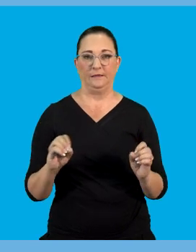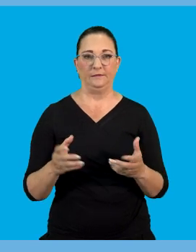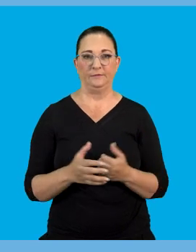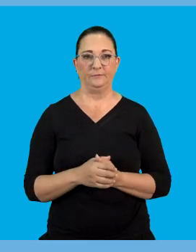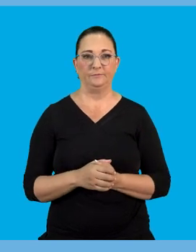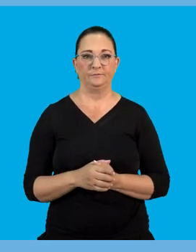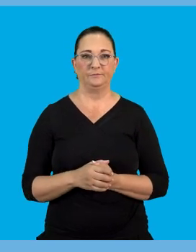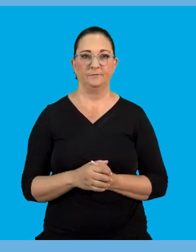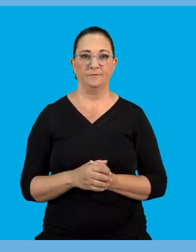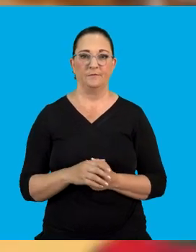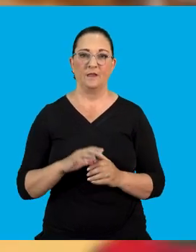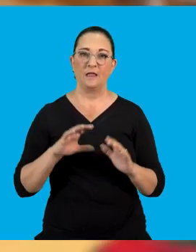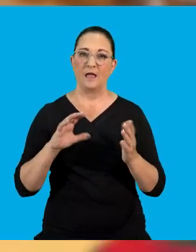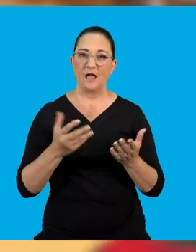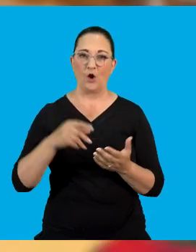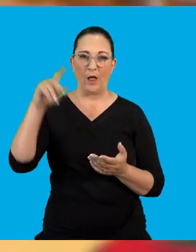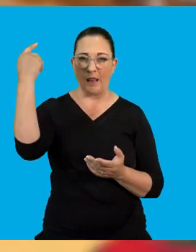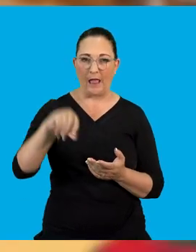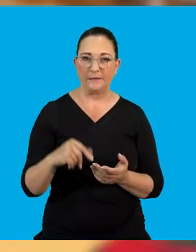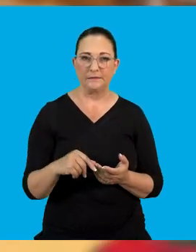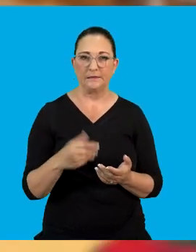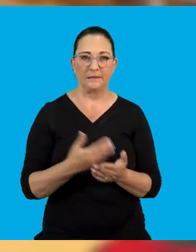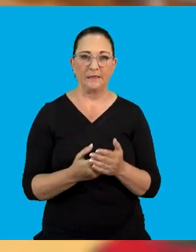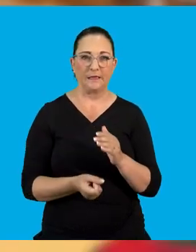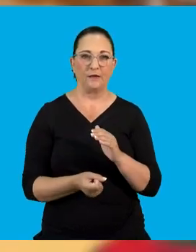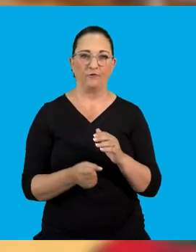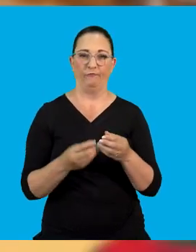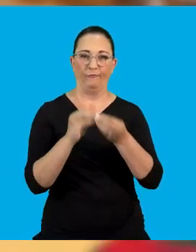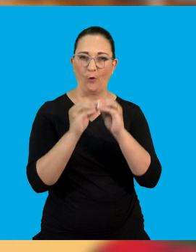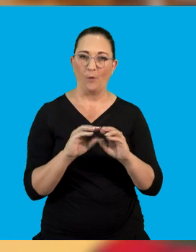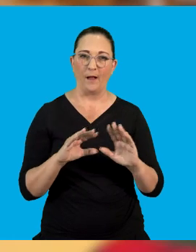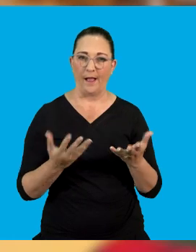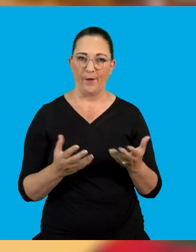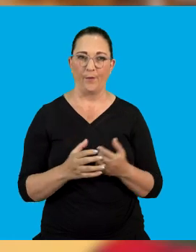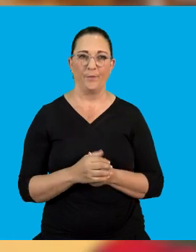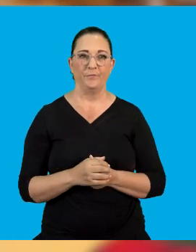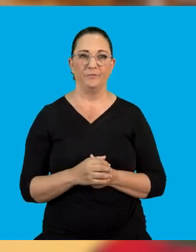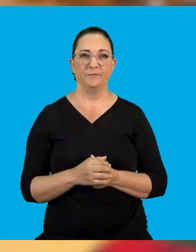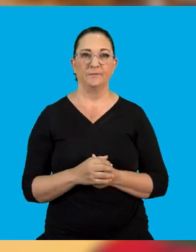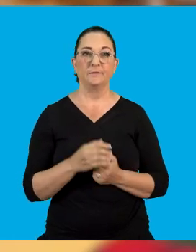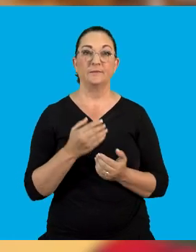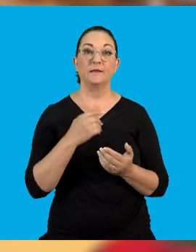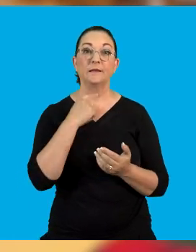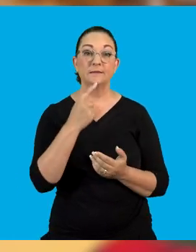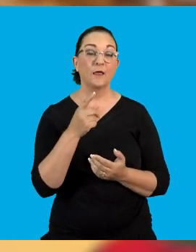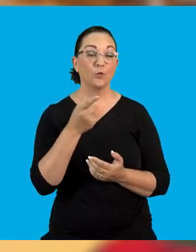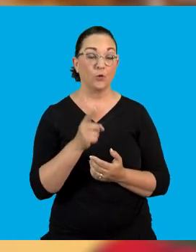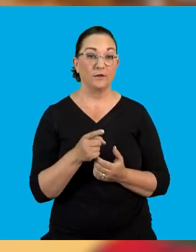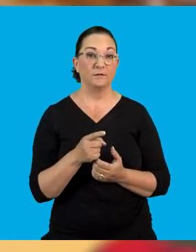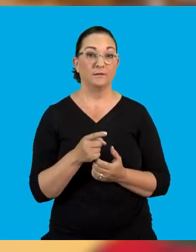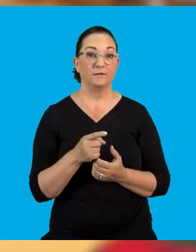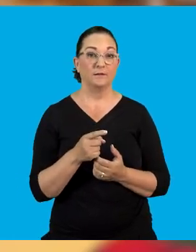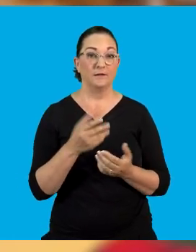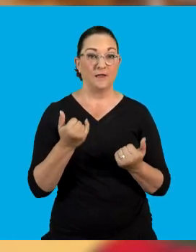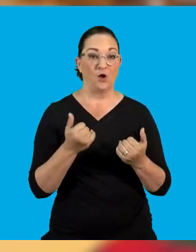So when someone asks you how does lightning come about or how is lightning formed? You just need to tell that person that lightning, it is caused